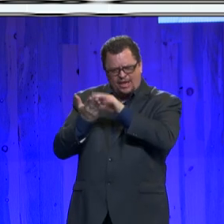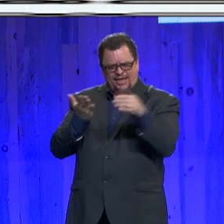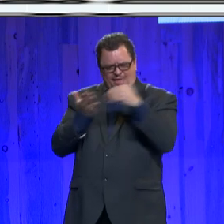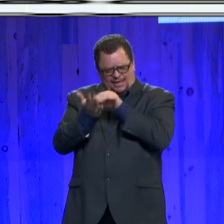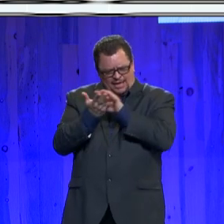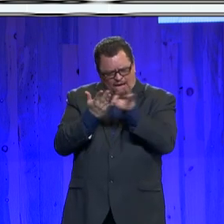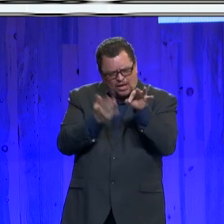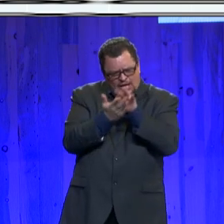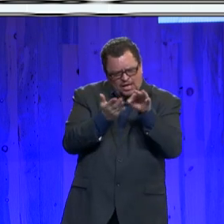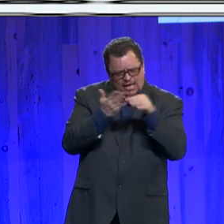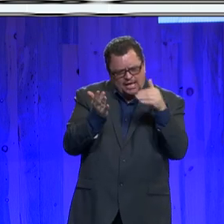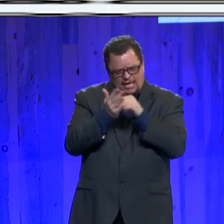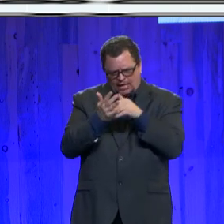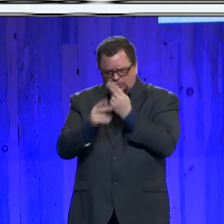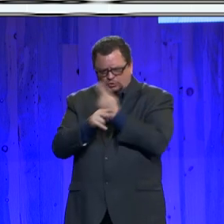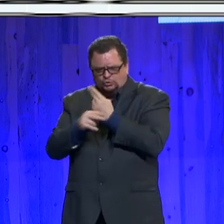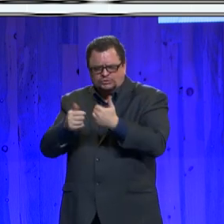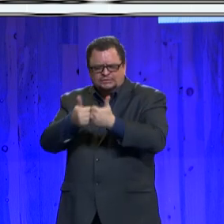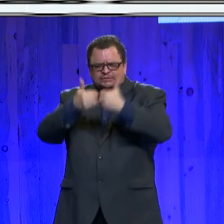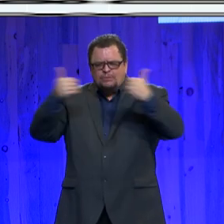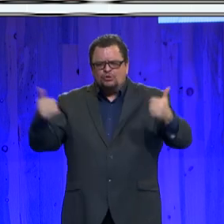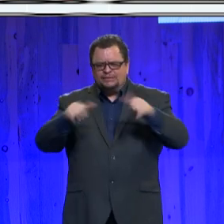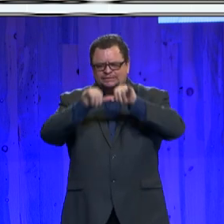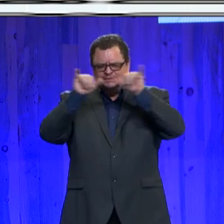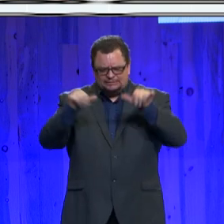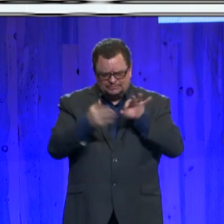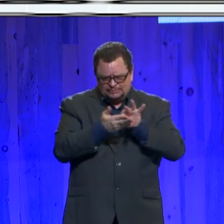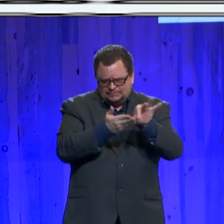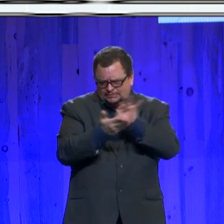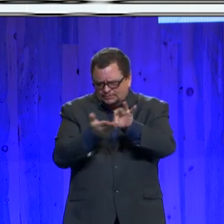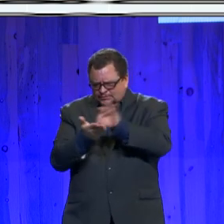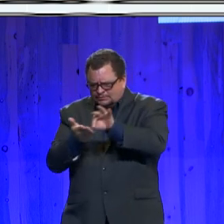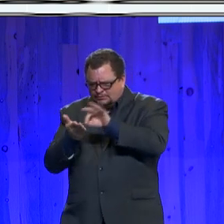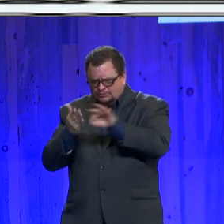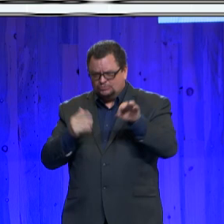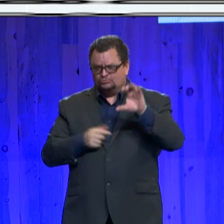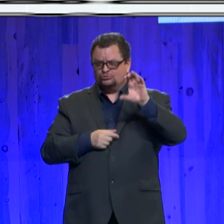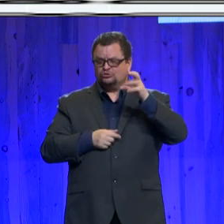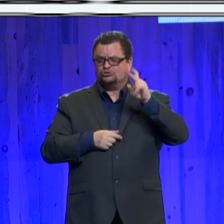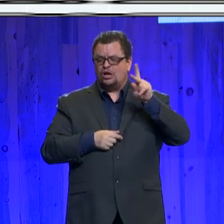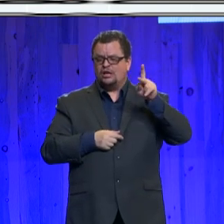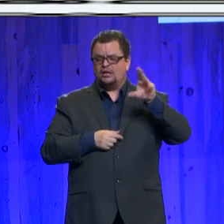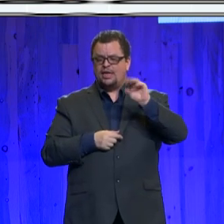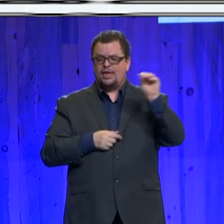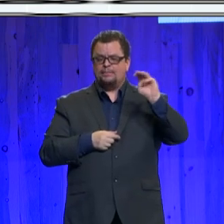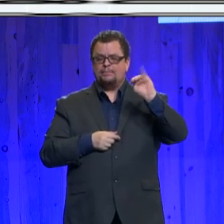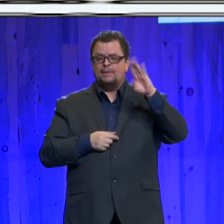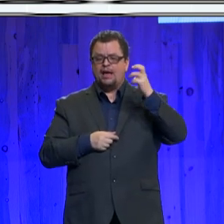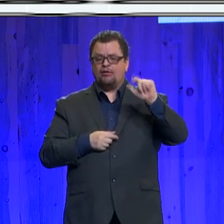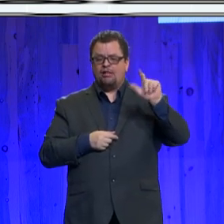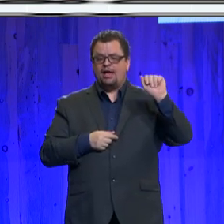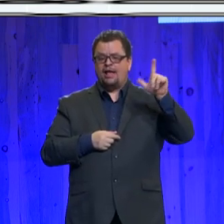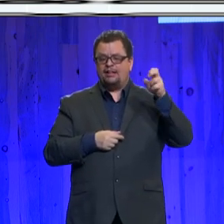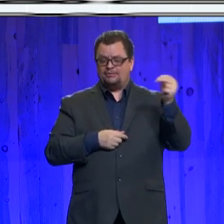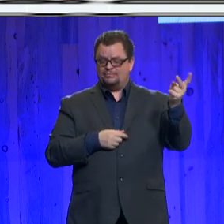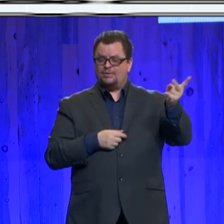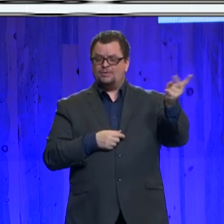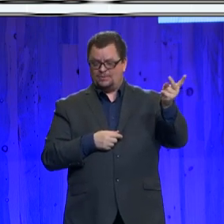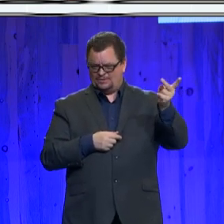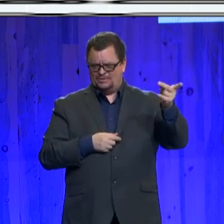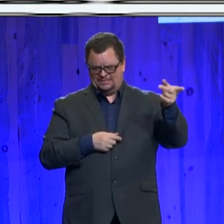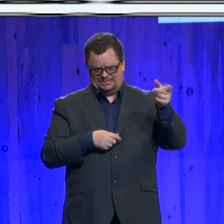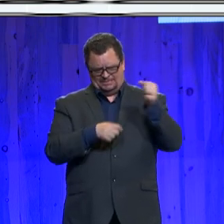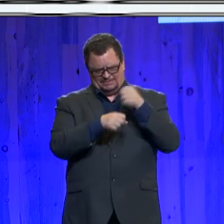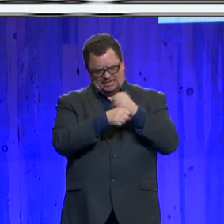To go a step further, Chuck and Michael Allen created a full-time staff position whose sole responsibility